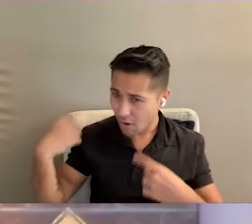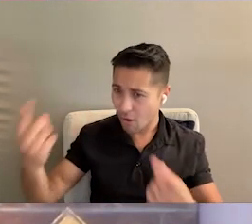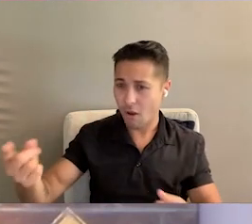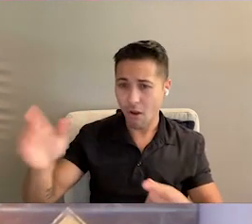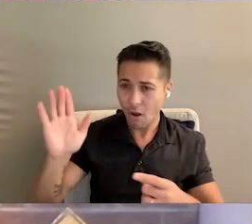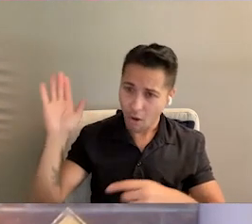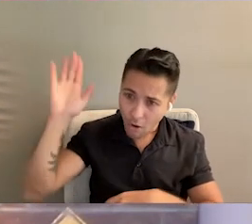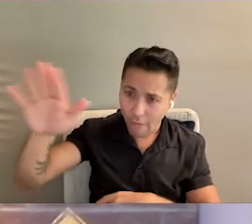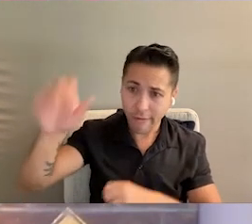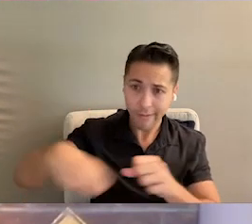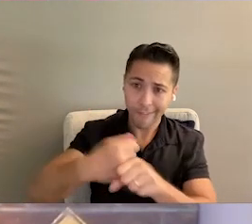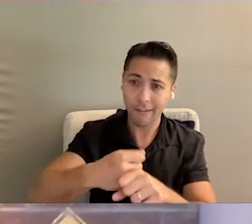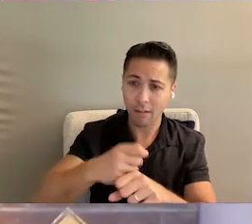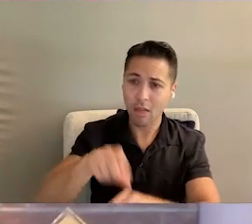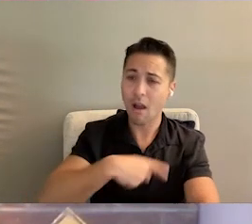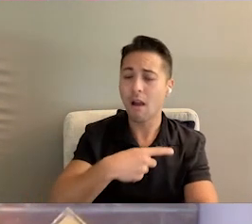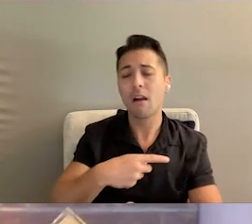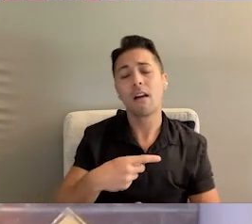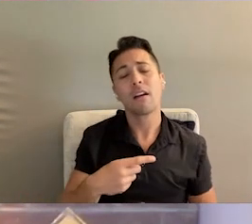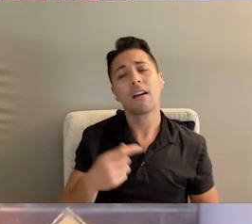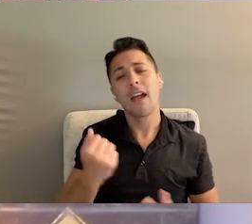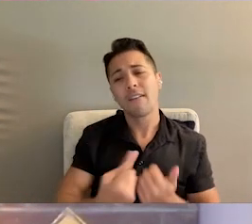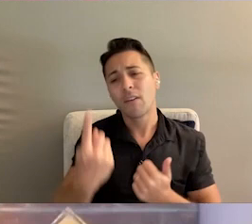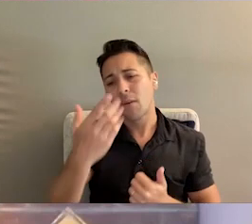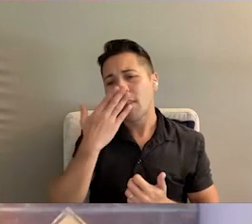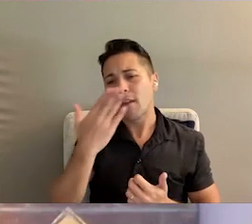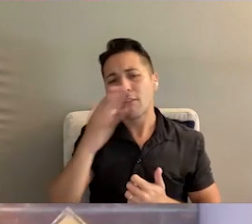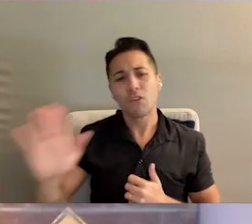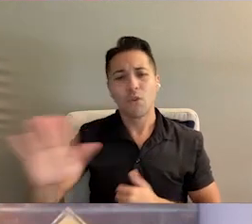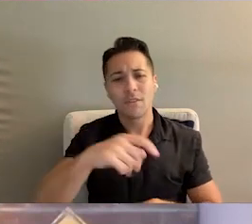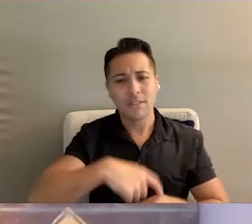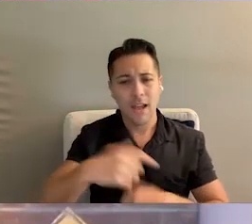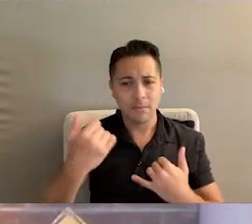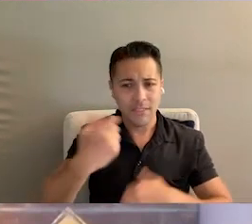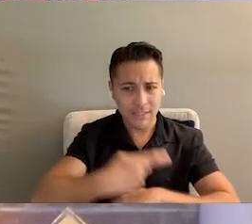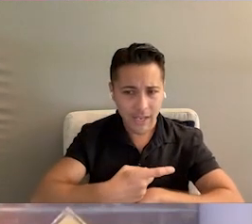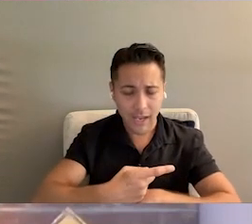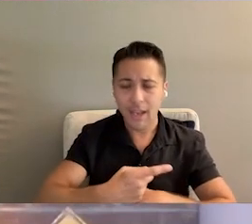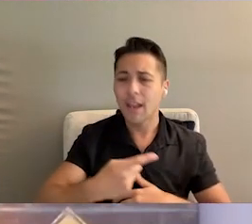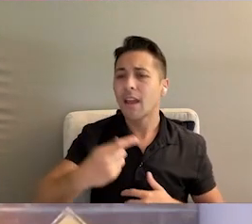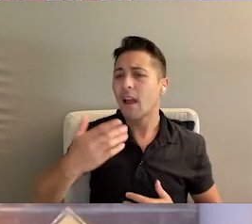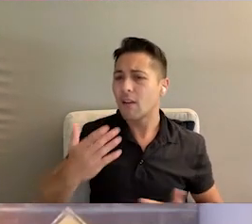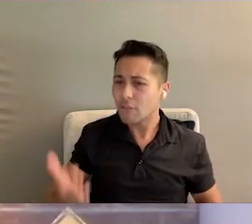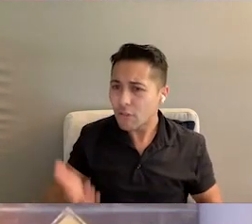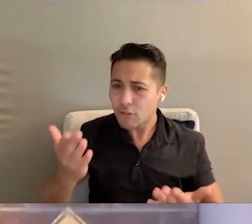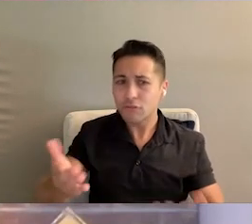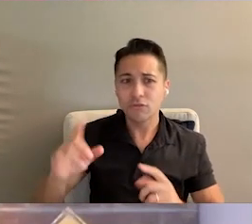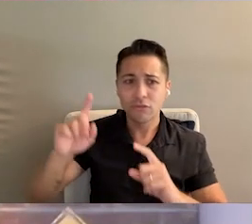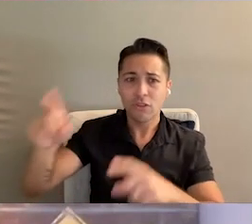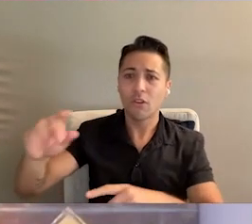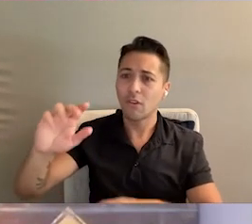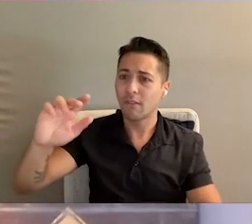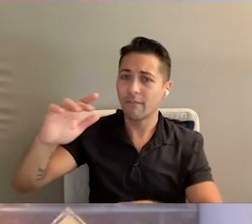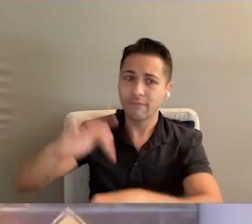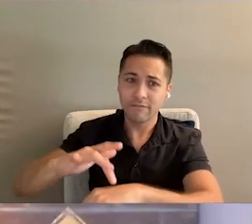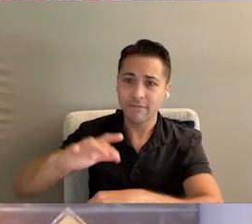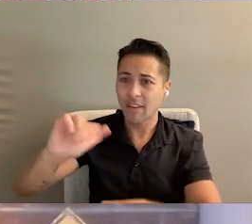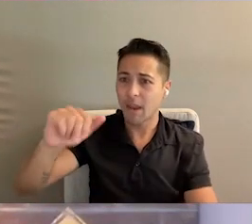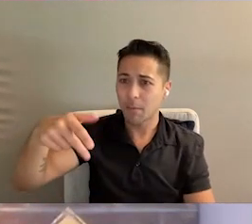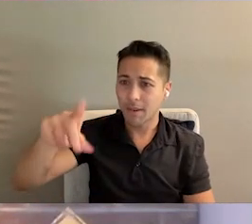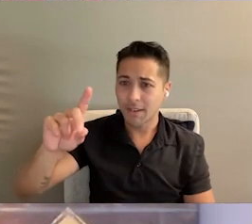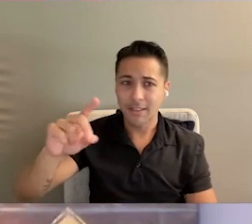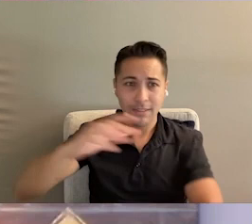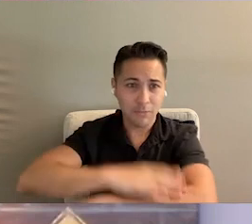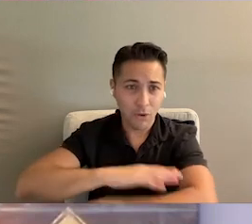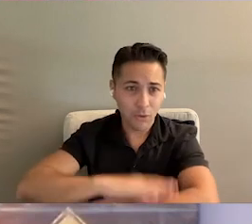an honor to be your leader. So everyone, thank you for your time today. I'd like to encourage you to visit APD's booth. I do not know the number.